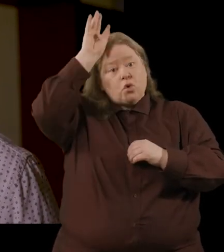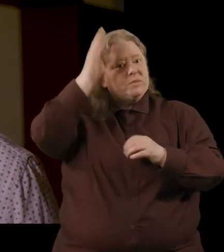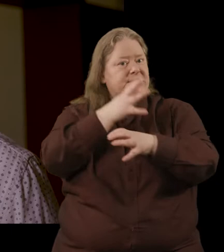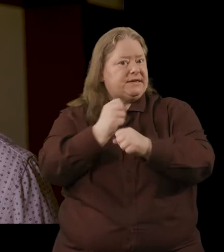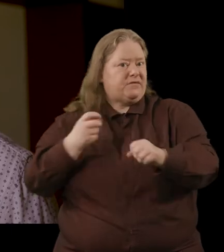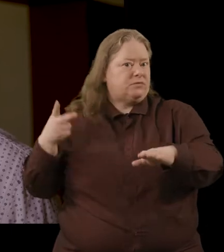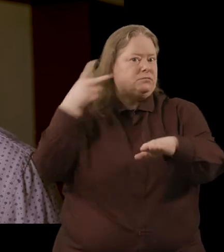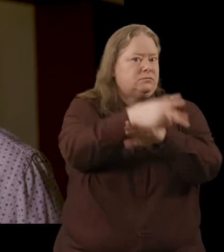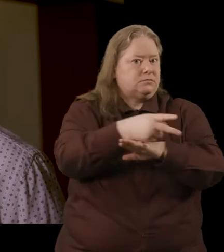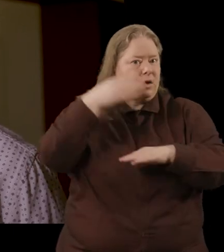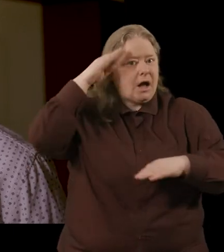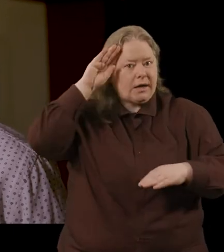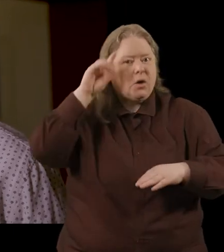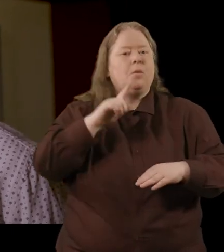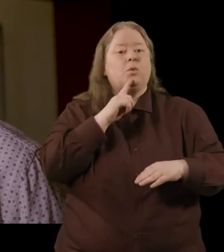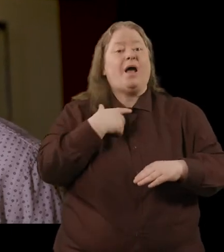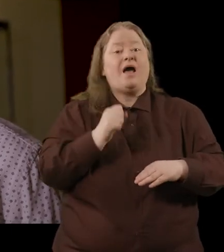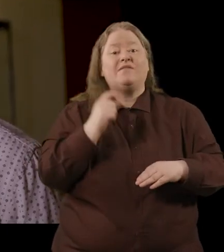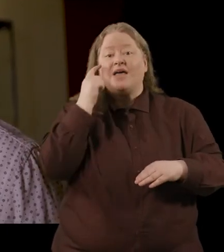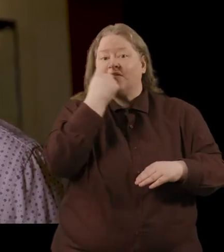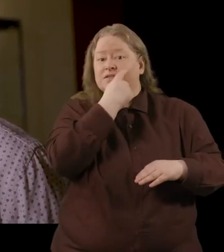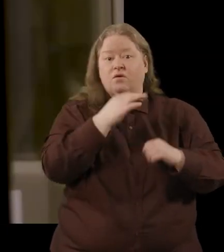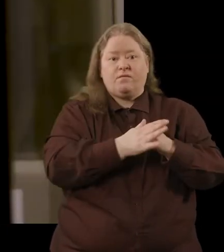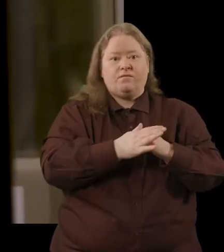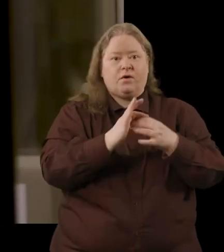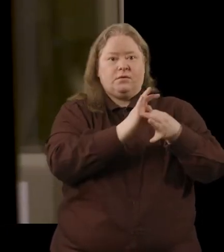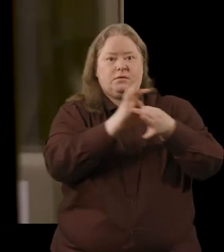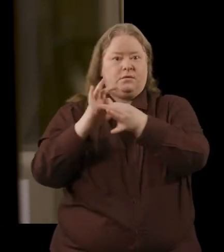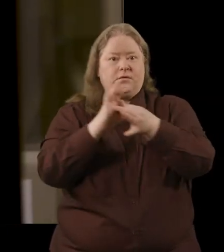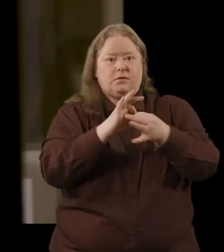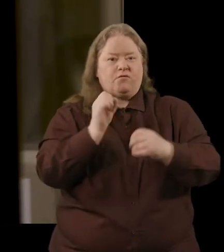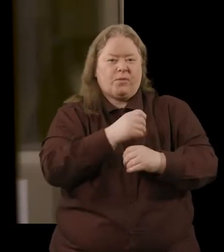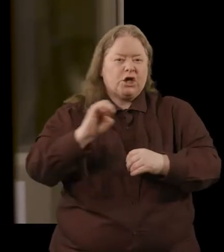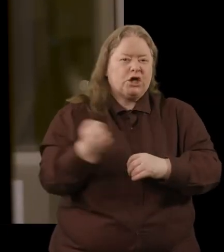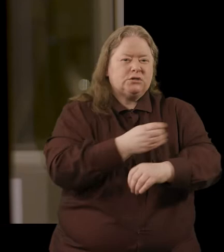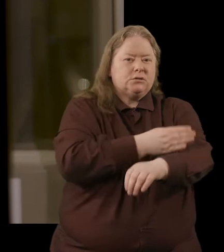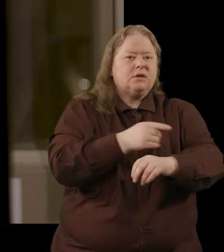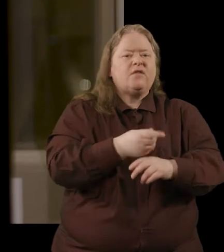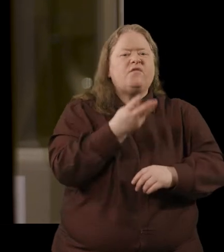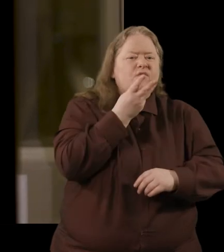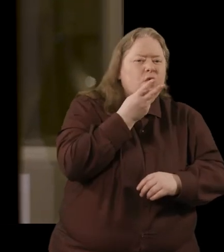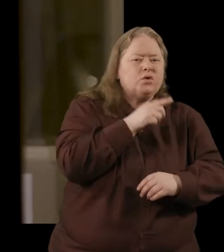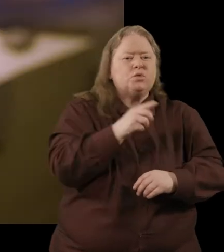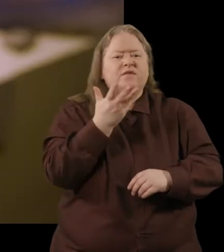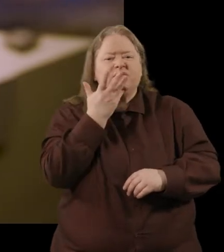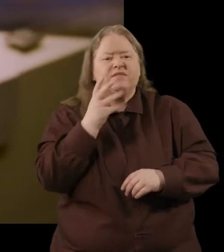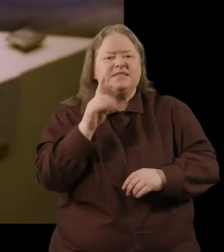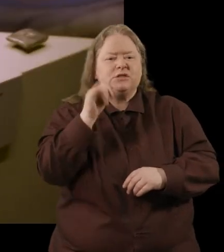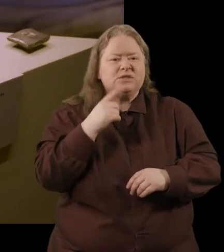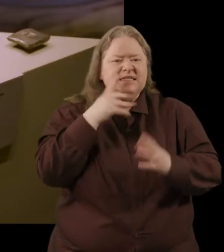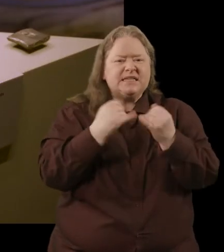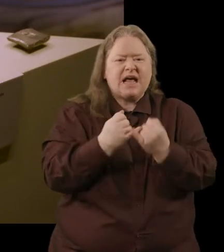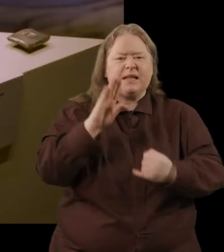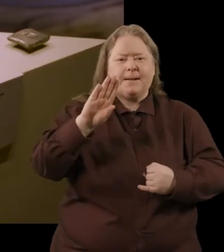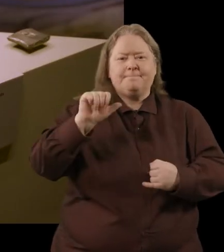invaded Ireland but we have evidence for contact from the earliest stage and then in the 4th to 5th century we see